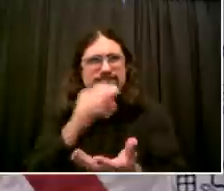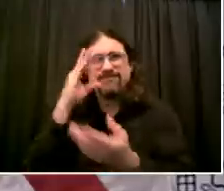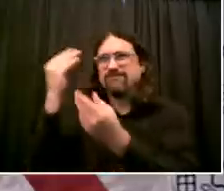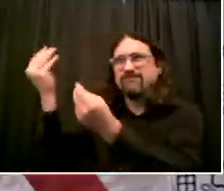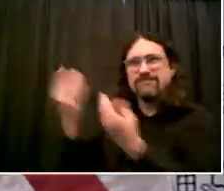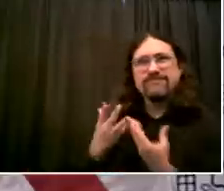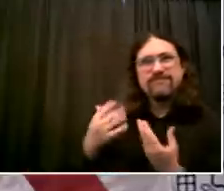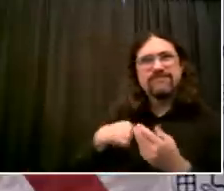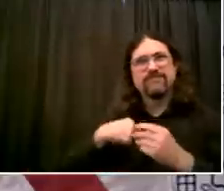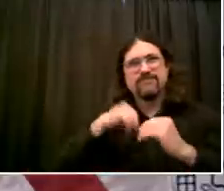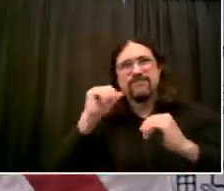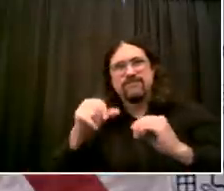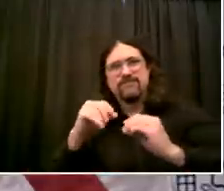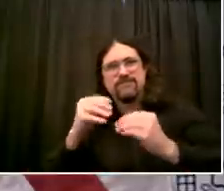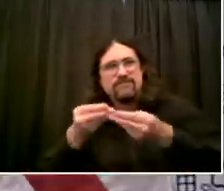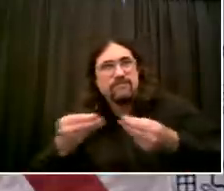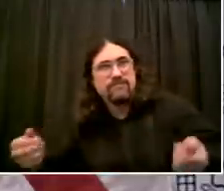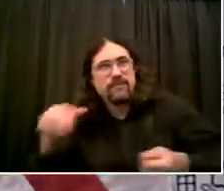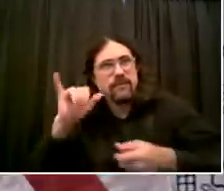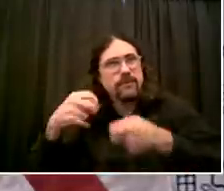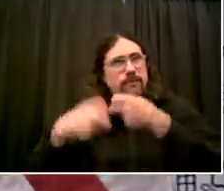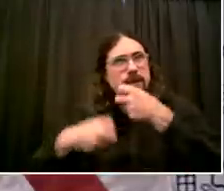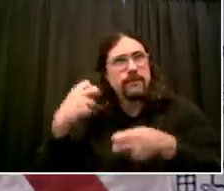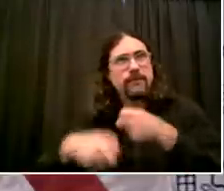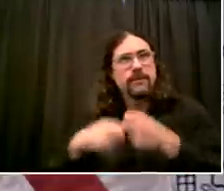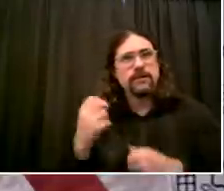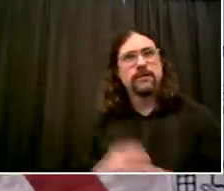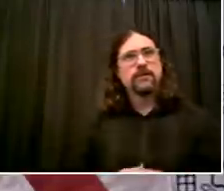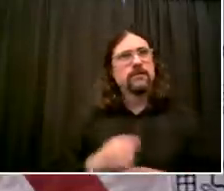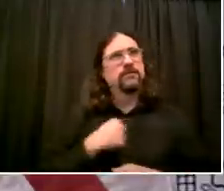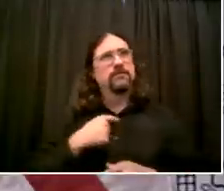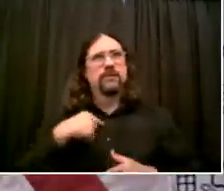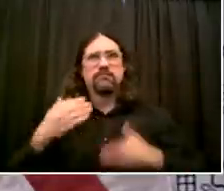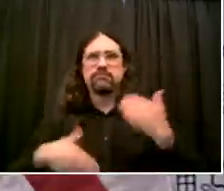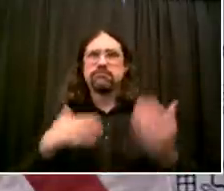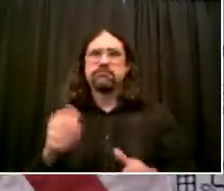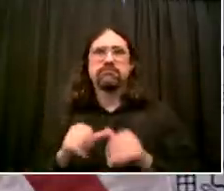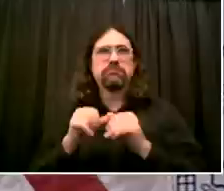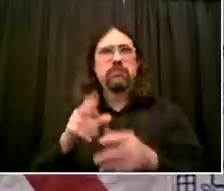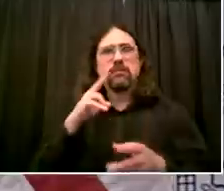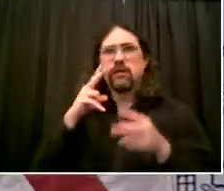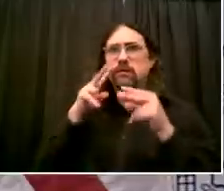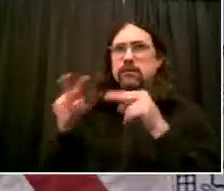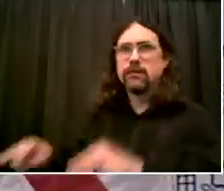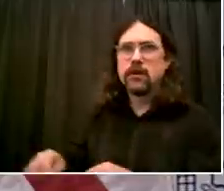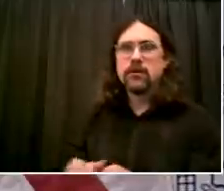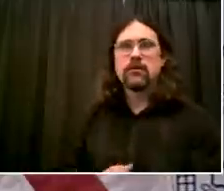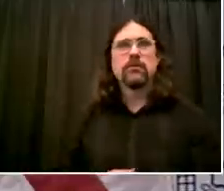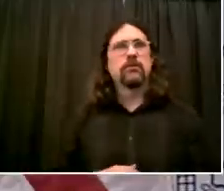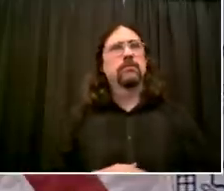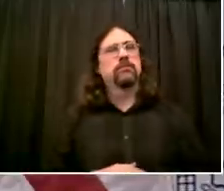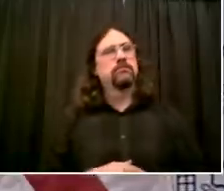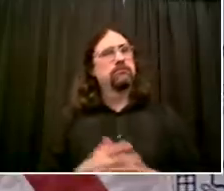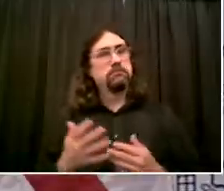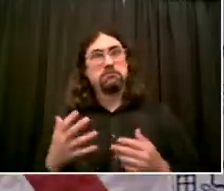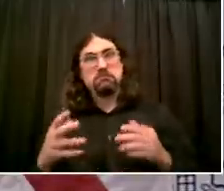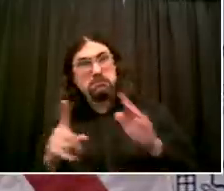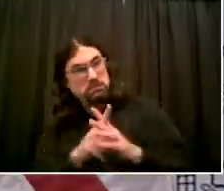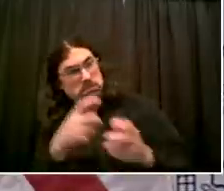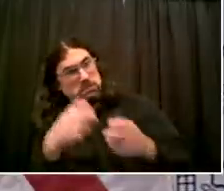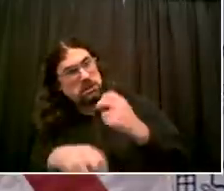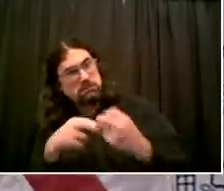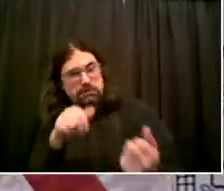indications within days, and then, you know, bigger manifestation, as I said, over a week or two, and we'll address it. If we see it, we'll address it.